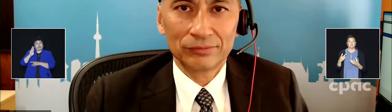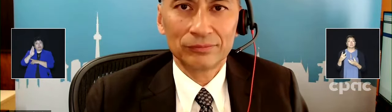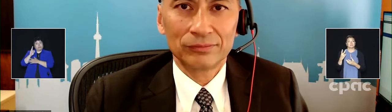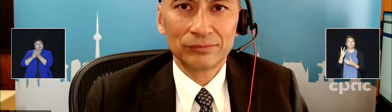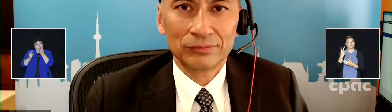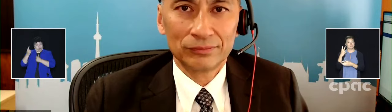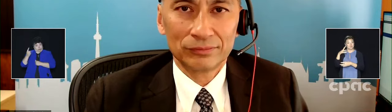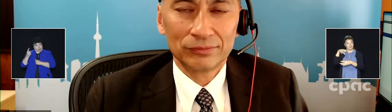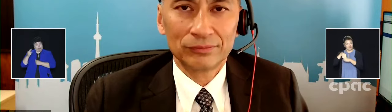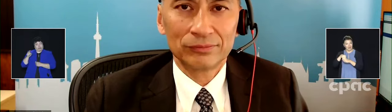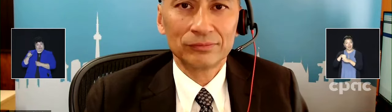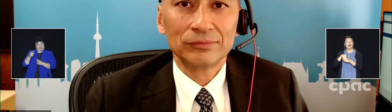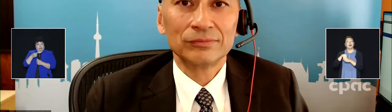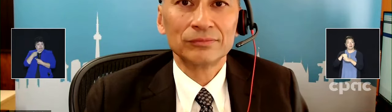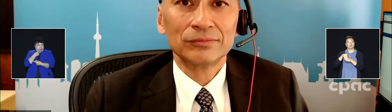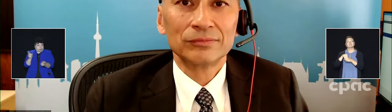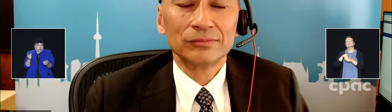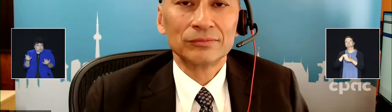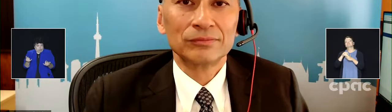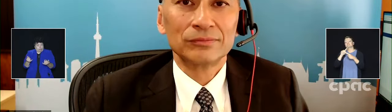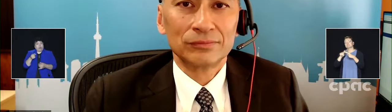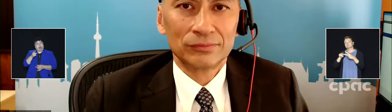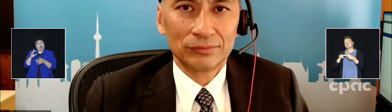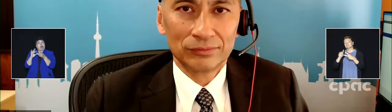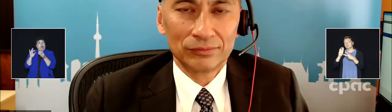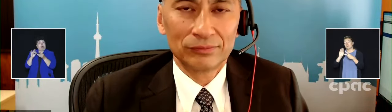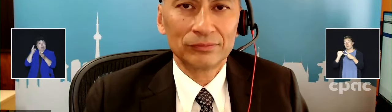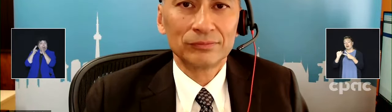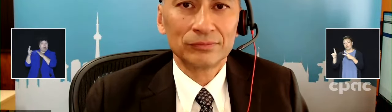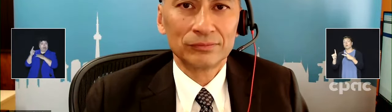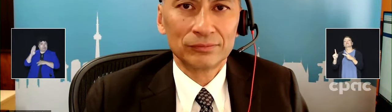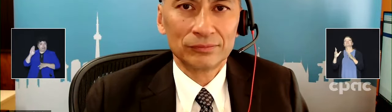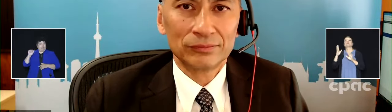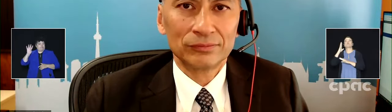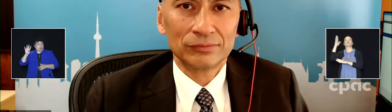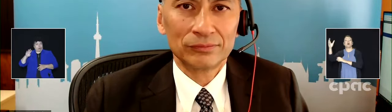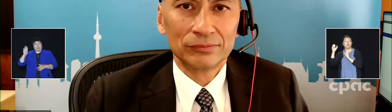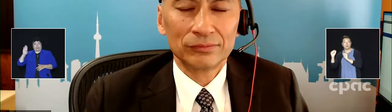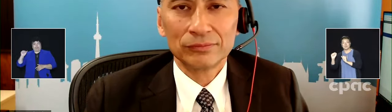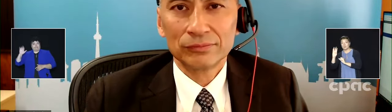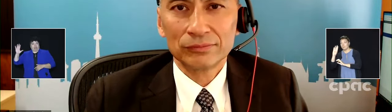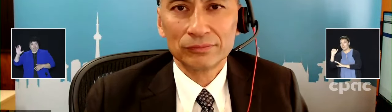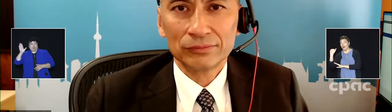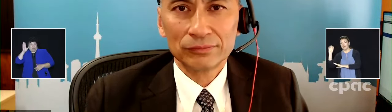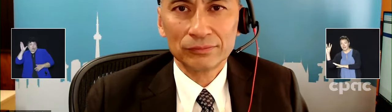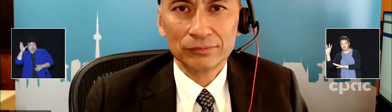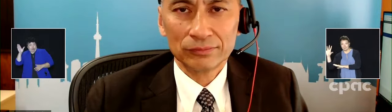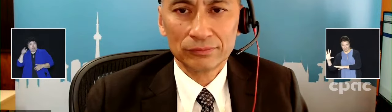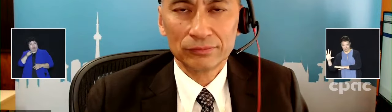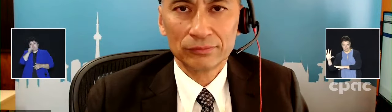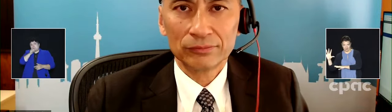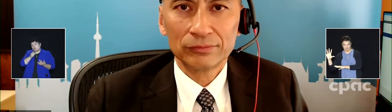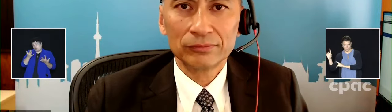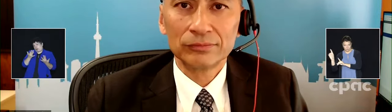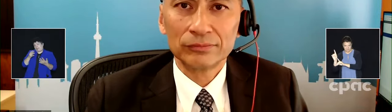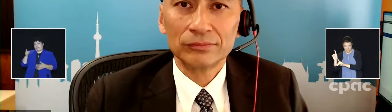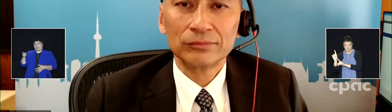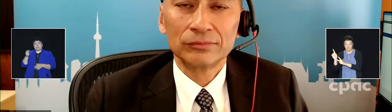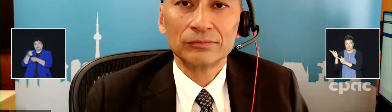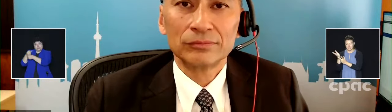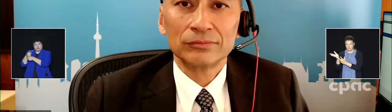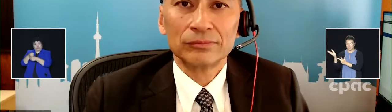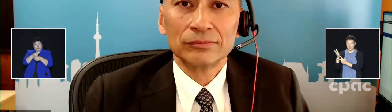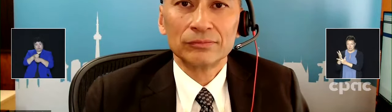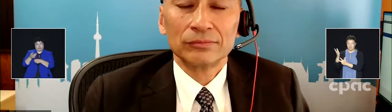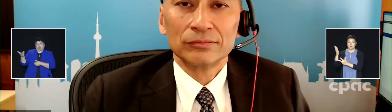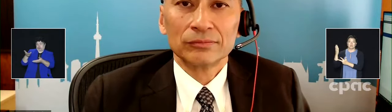just approved today. You mentioned BA4 and BA5 vaccines. you're seeking a submission on those in the next couple weeks.